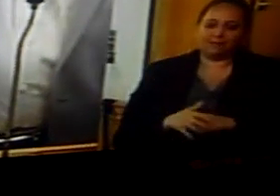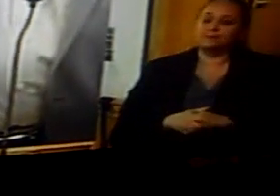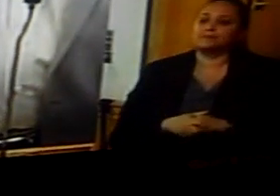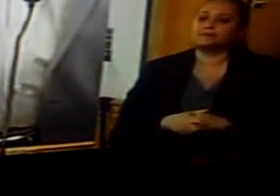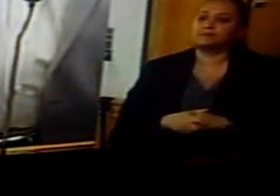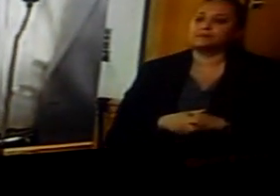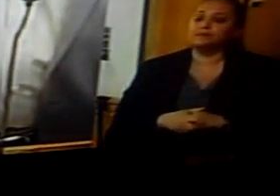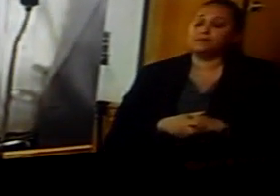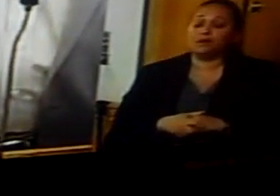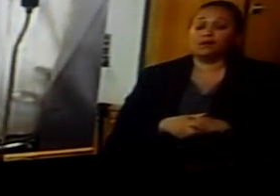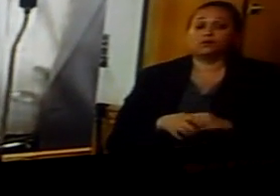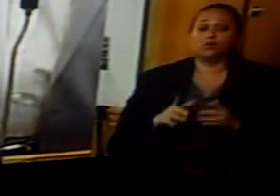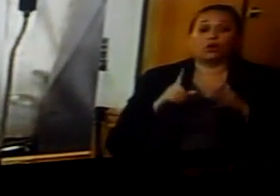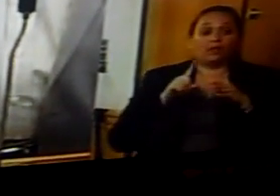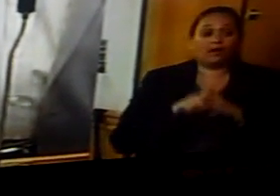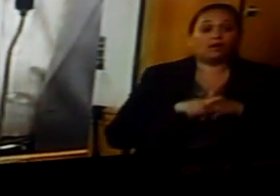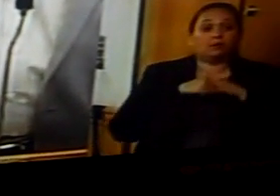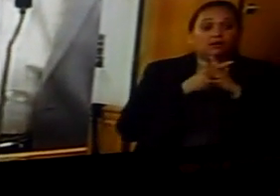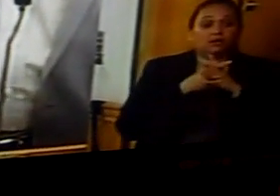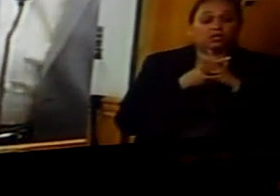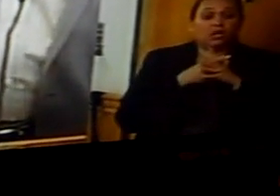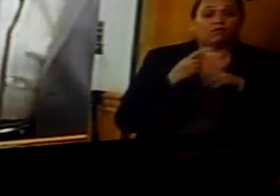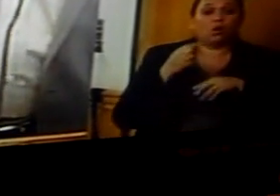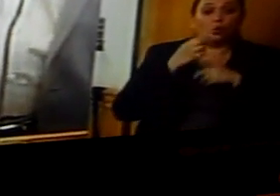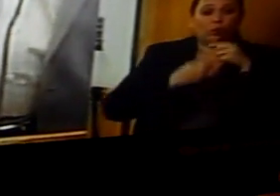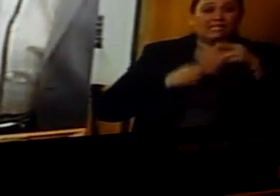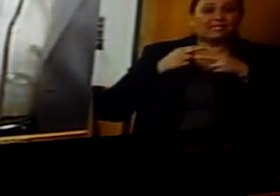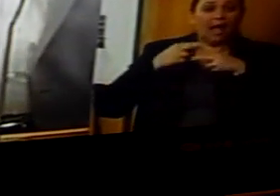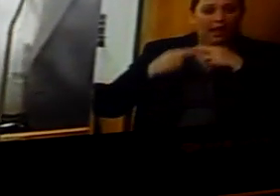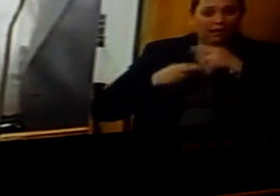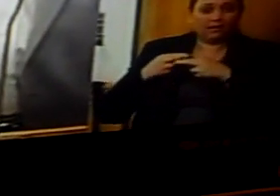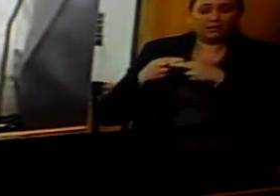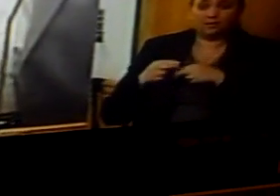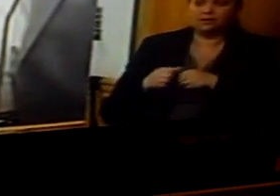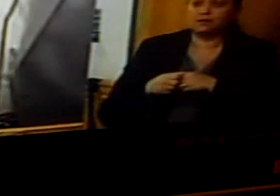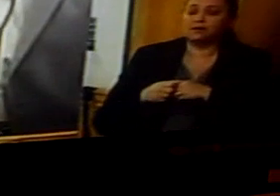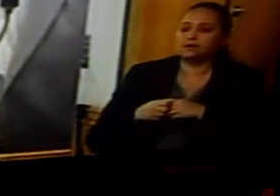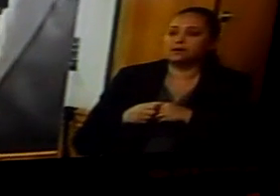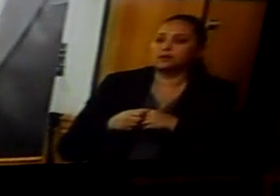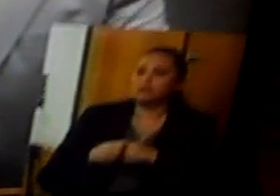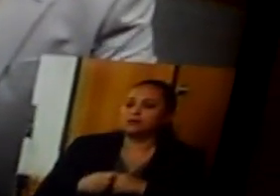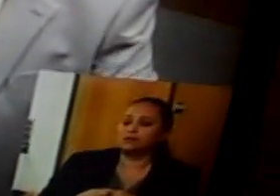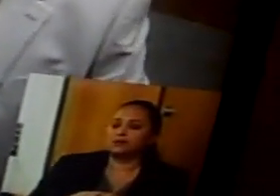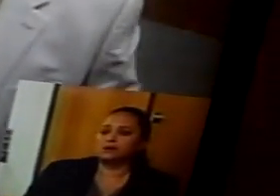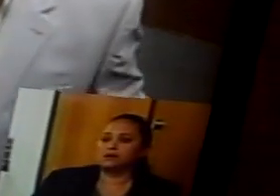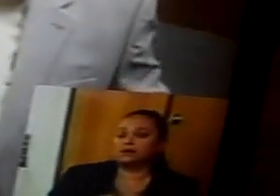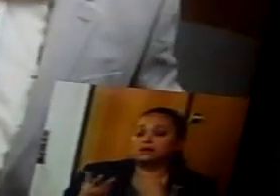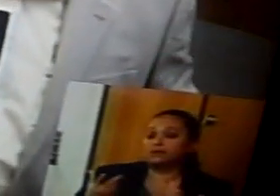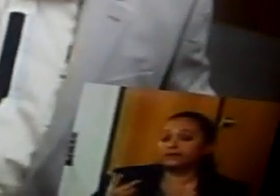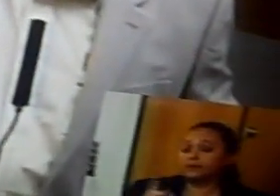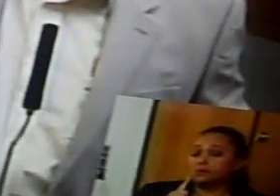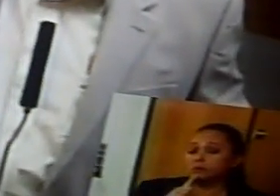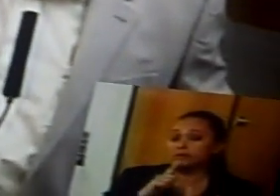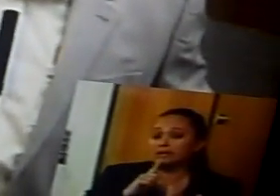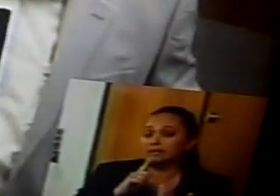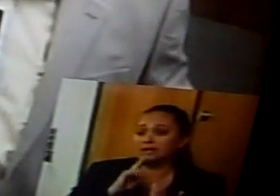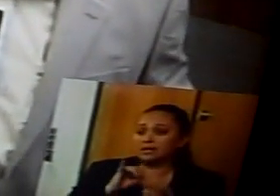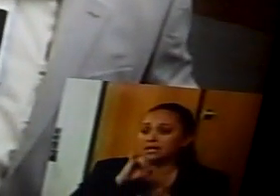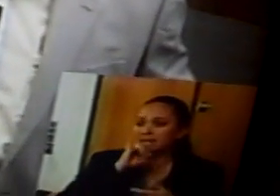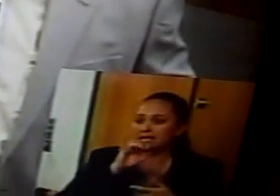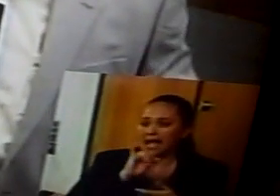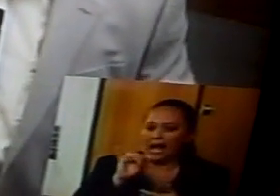The implementation of recycling is, recycling, in a sense, is a losing